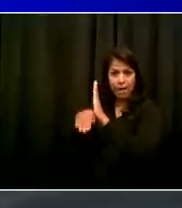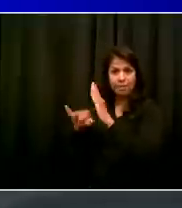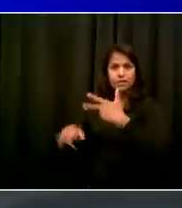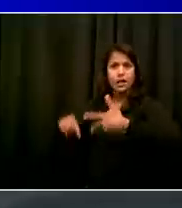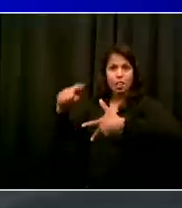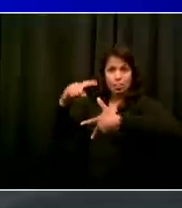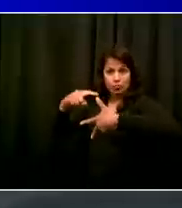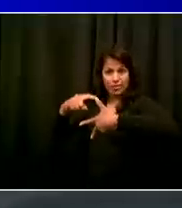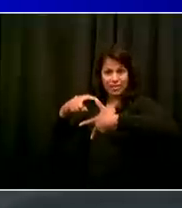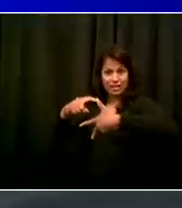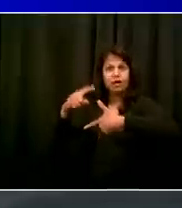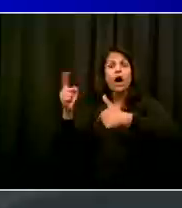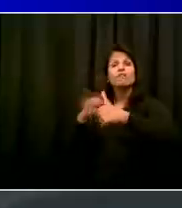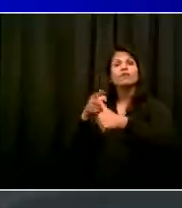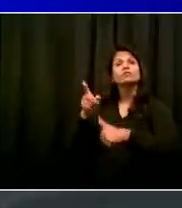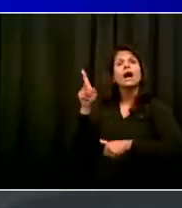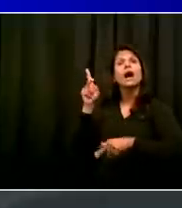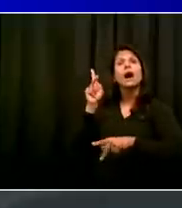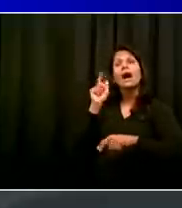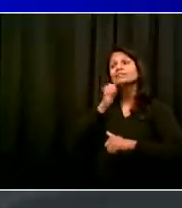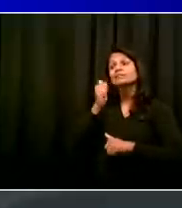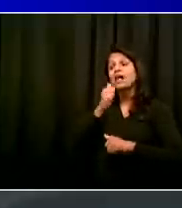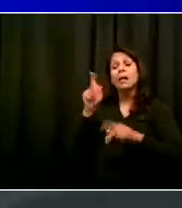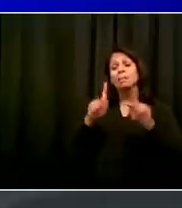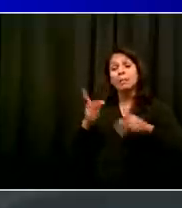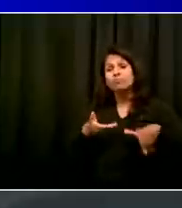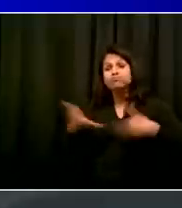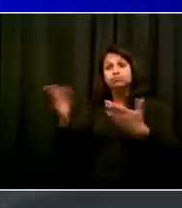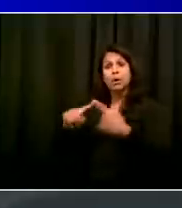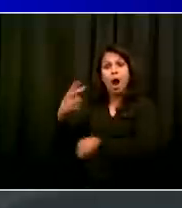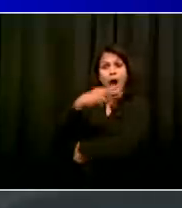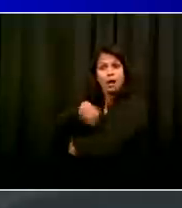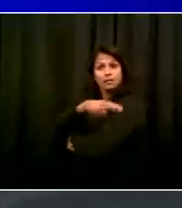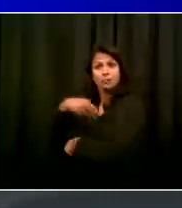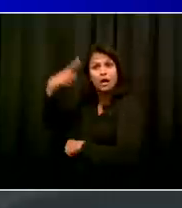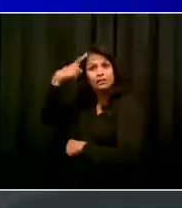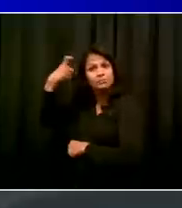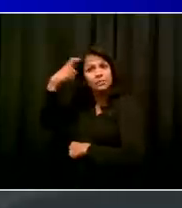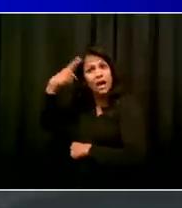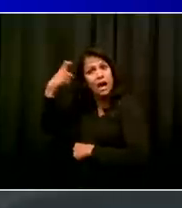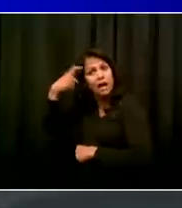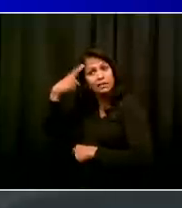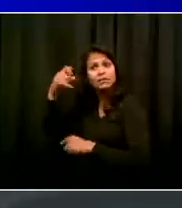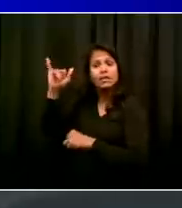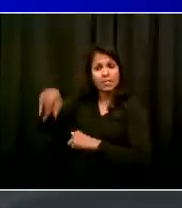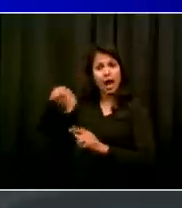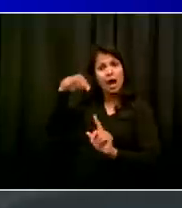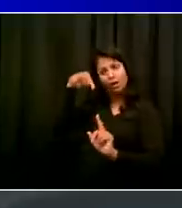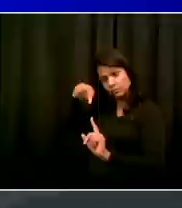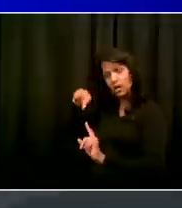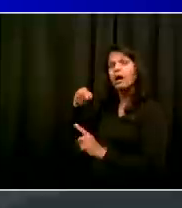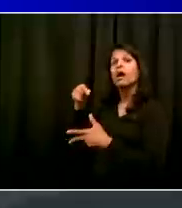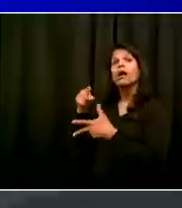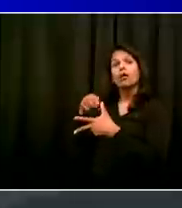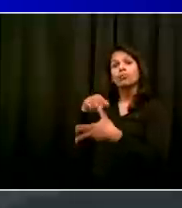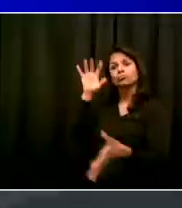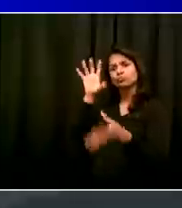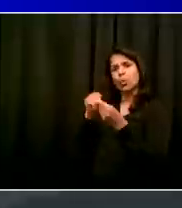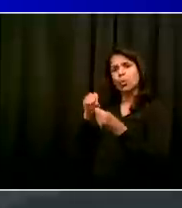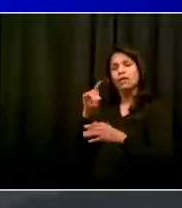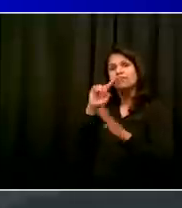admitted to New York City Hospitals for suspected COVID-19, threshold is 200 patients, today's report 87,